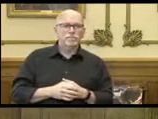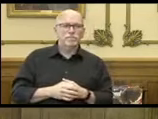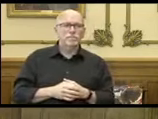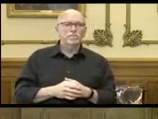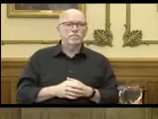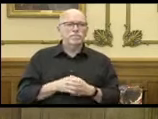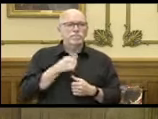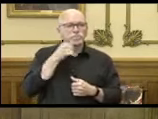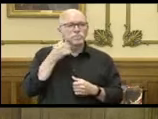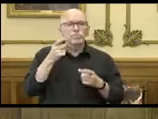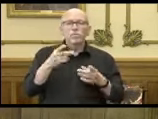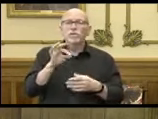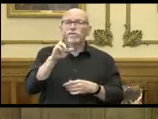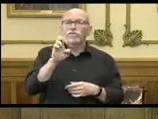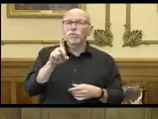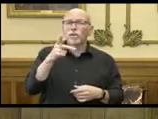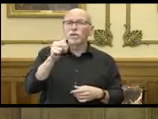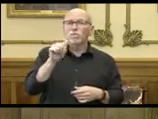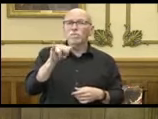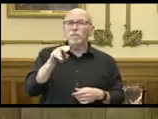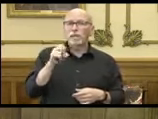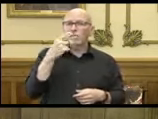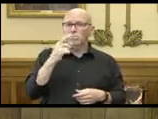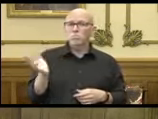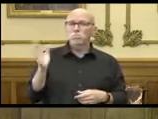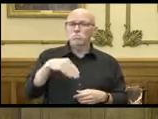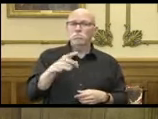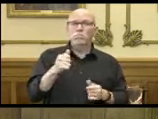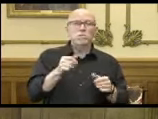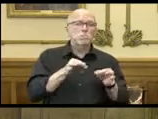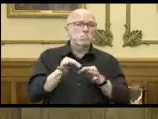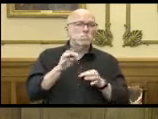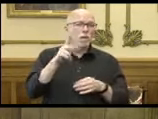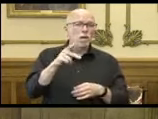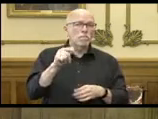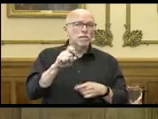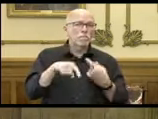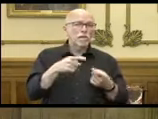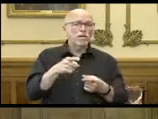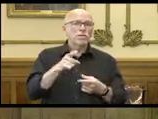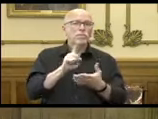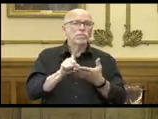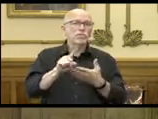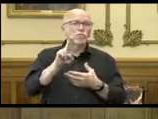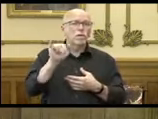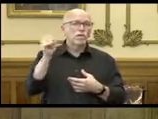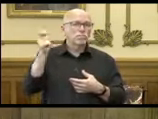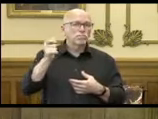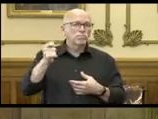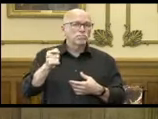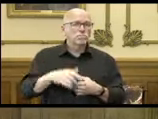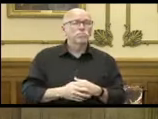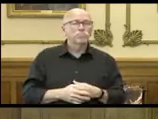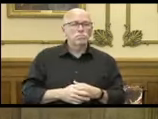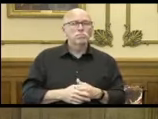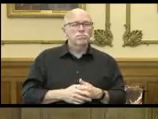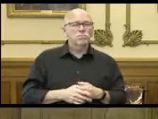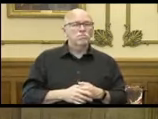Director Fred Payne, you want to come up and give us an update on our weekly UI claims?